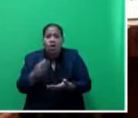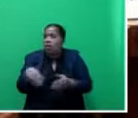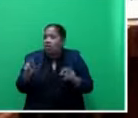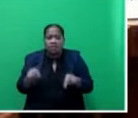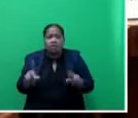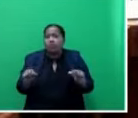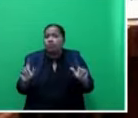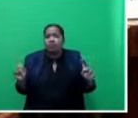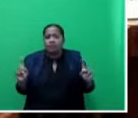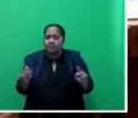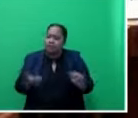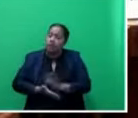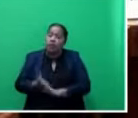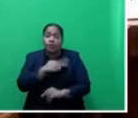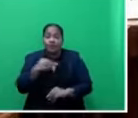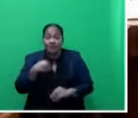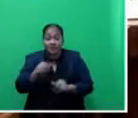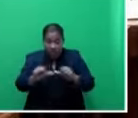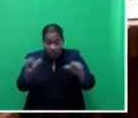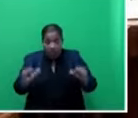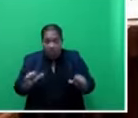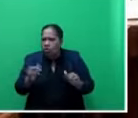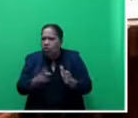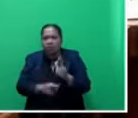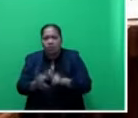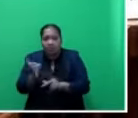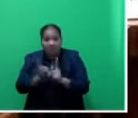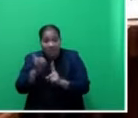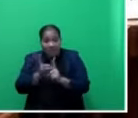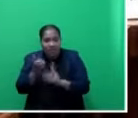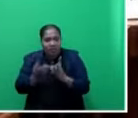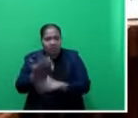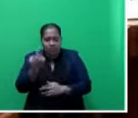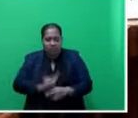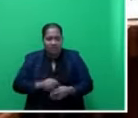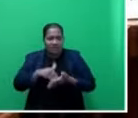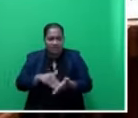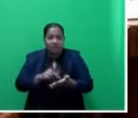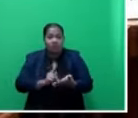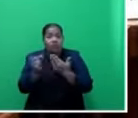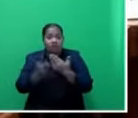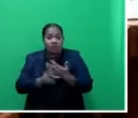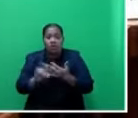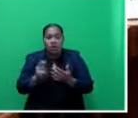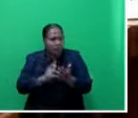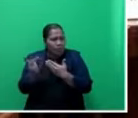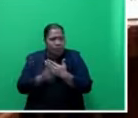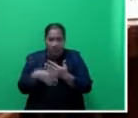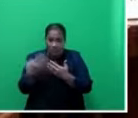Go to the Ministry of Agriculture, or go to the Ministry of Rural Development, through the self-help project, or through the programmes in here.